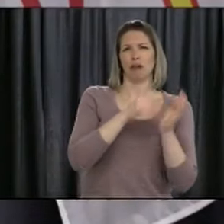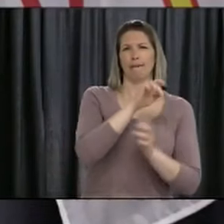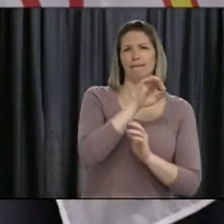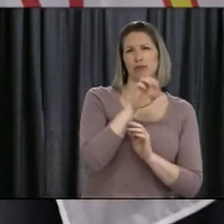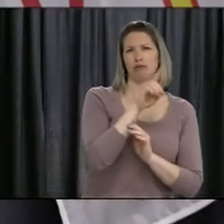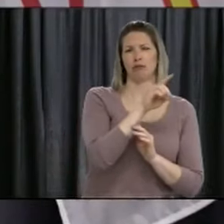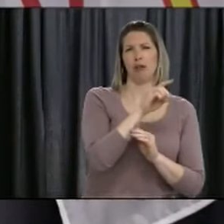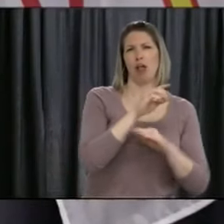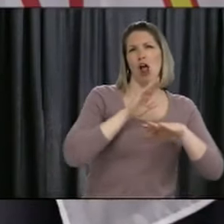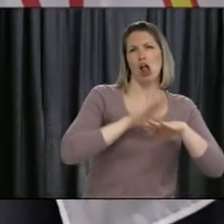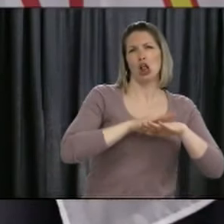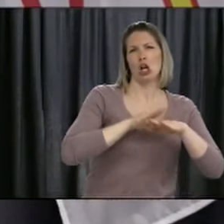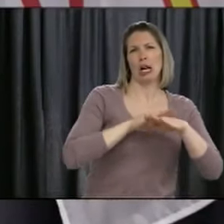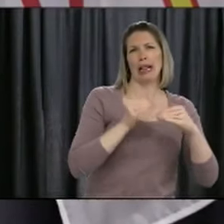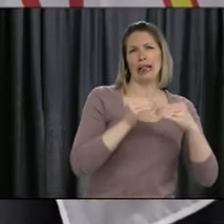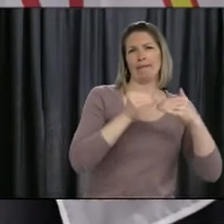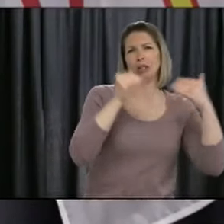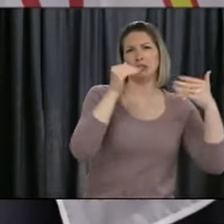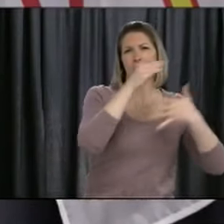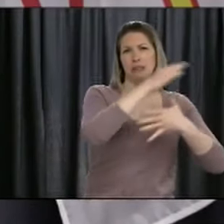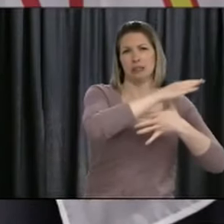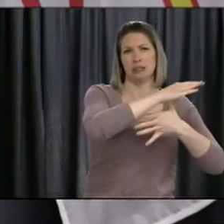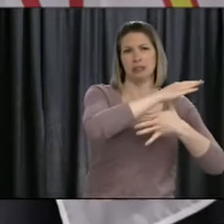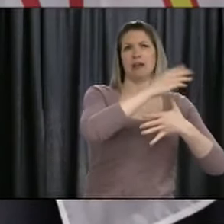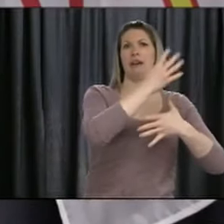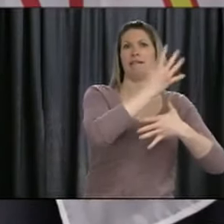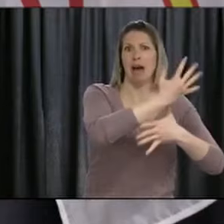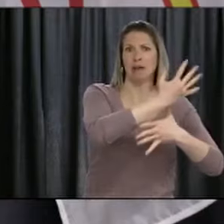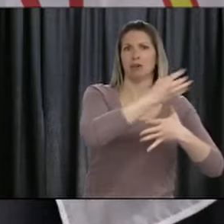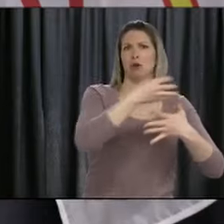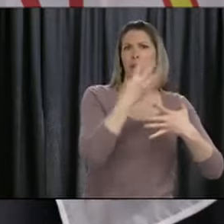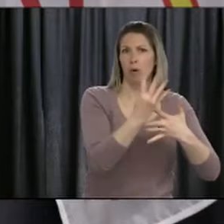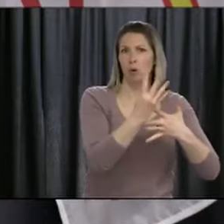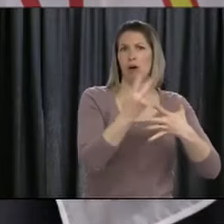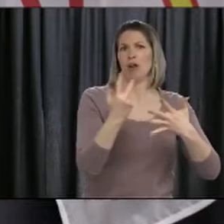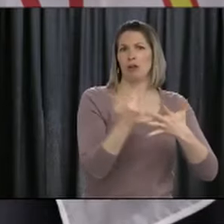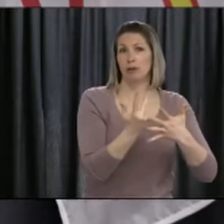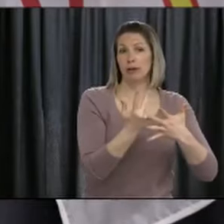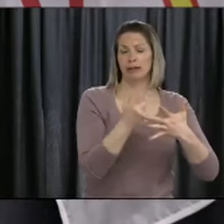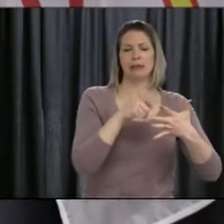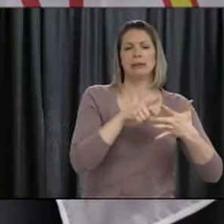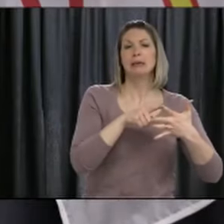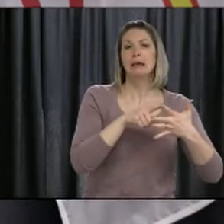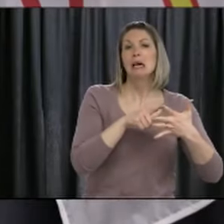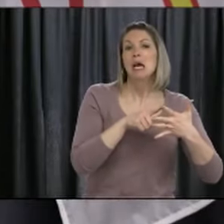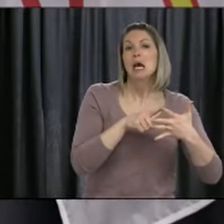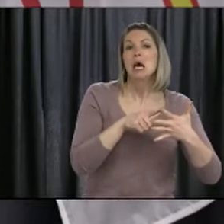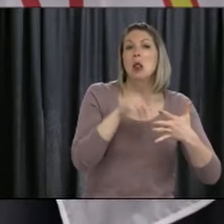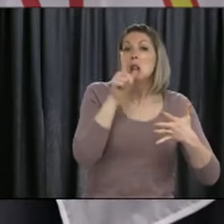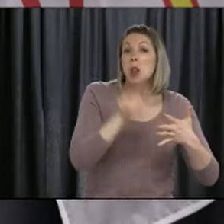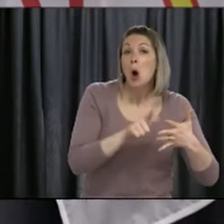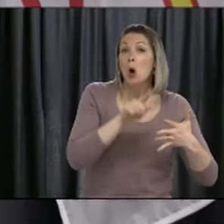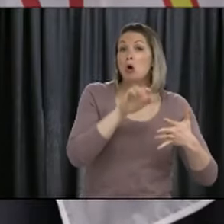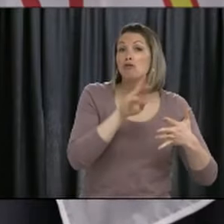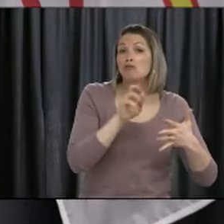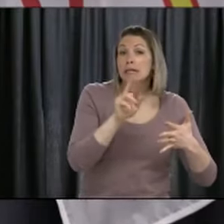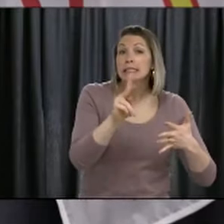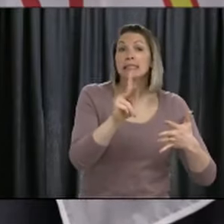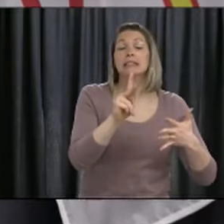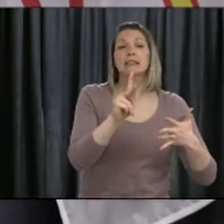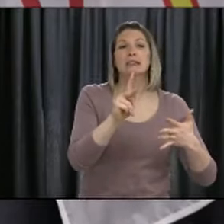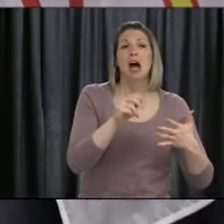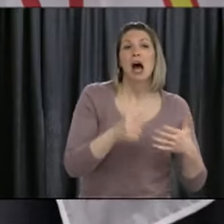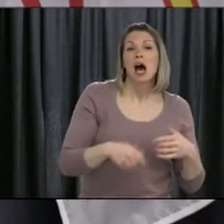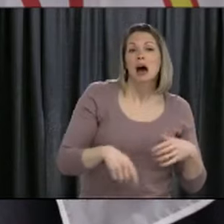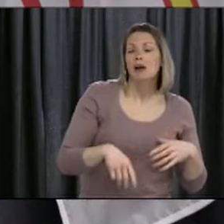would have, those who provide services. You know, they're going to want to know, does this impact me? Or if I do, you know, what are the guidelines? So this is